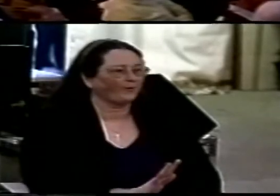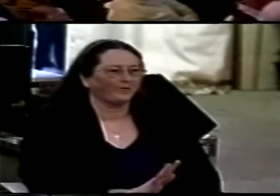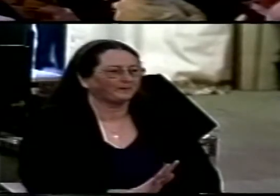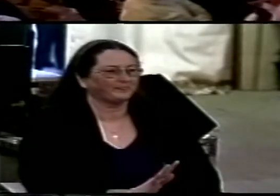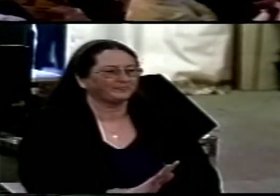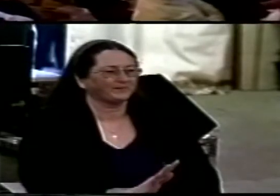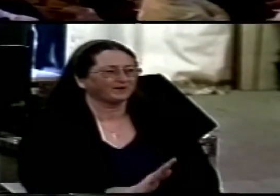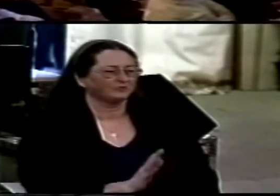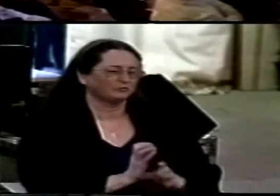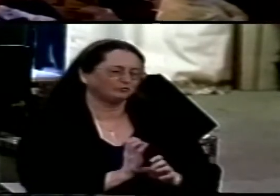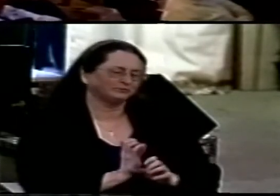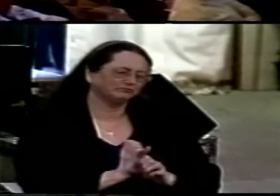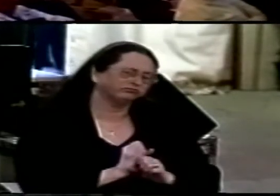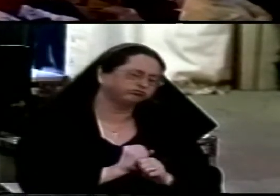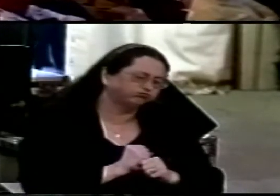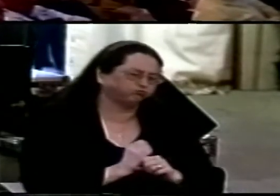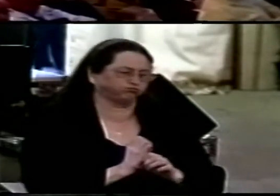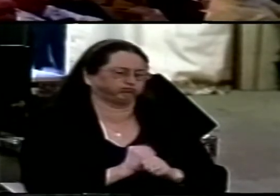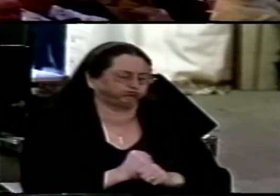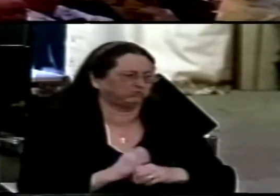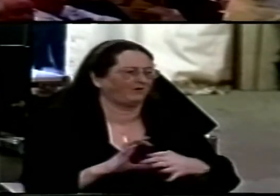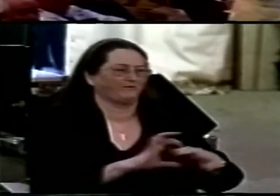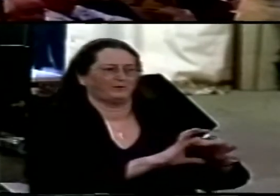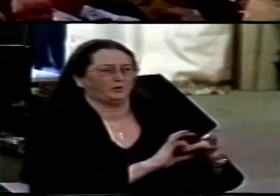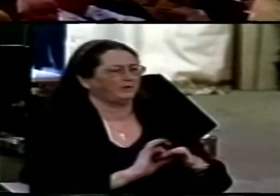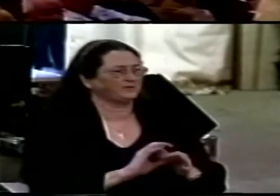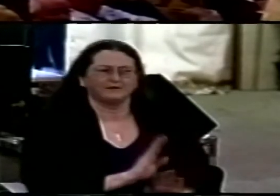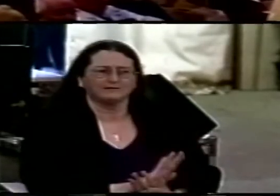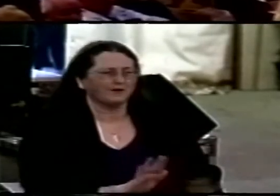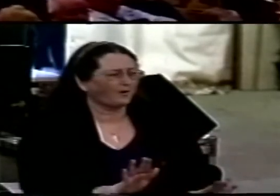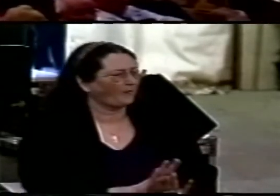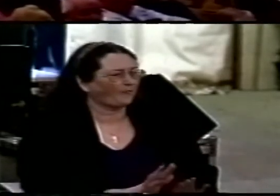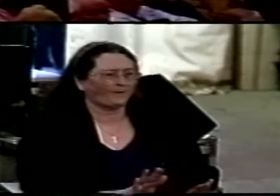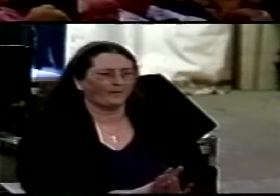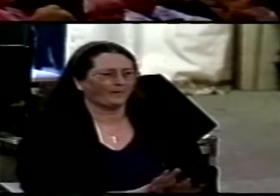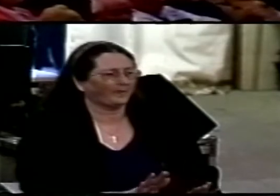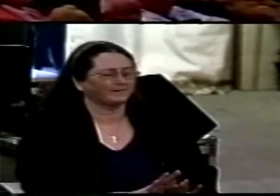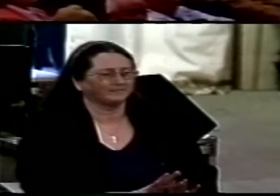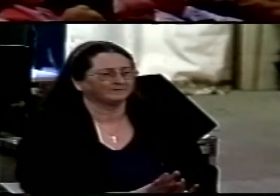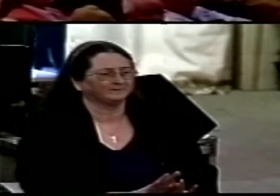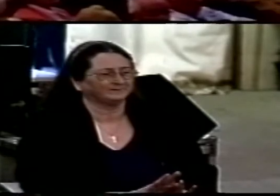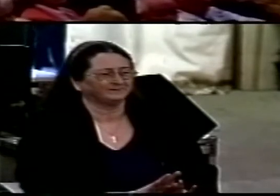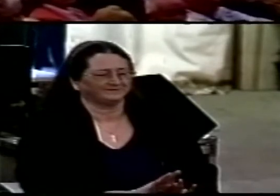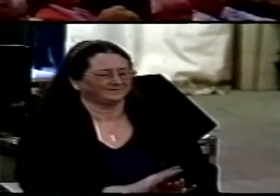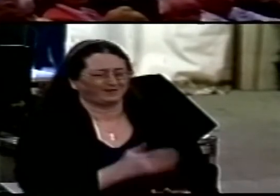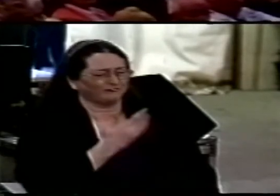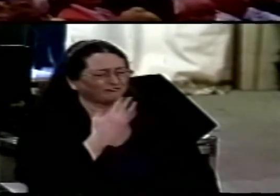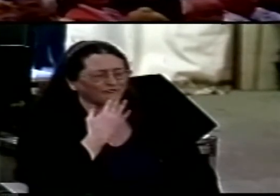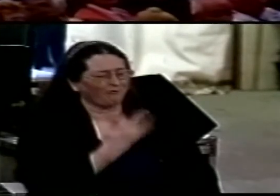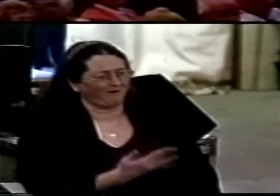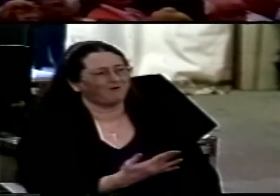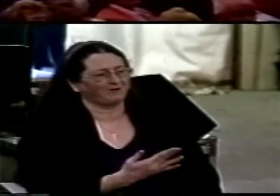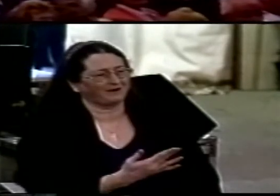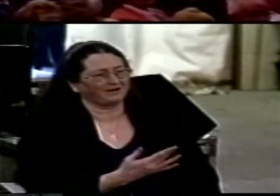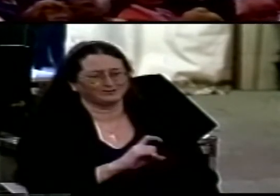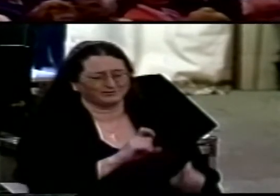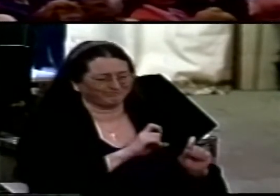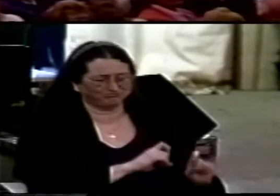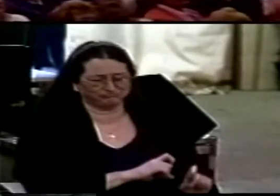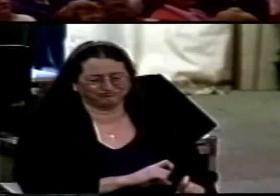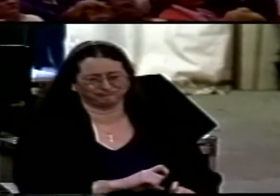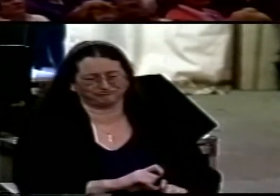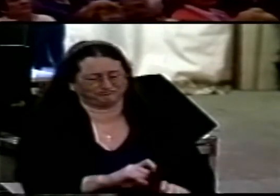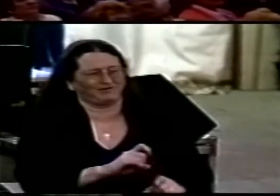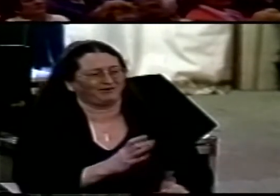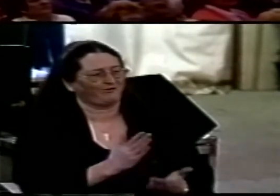for unity for its own sake that turns out to be the lowest common denominator that turns out to be survivalism that turns